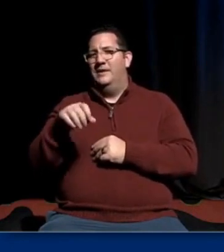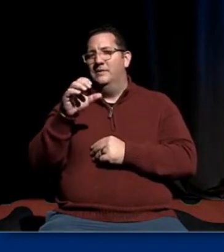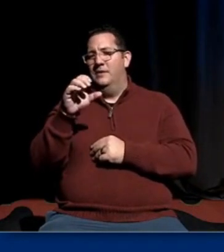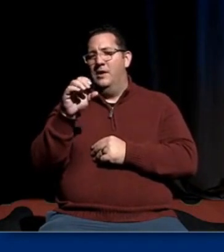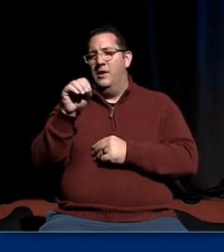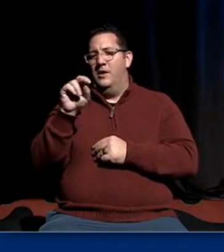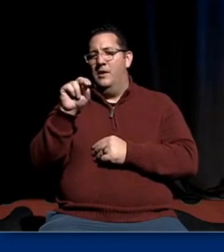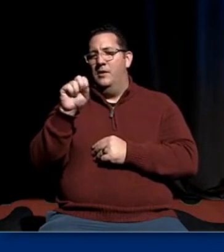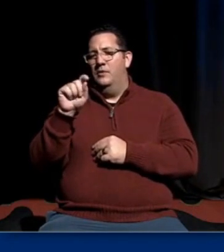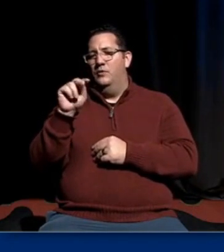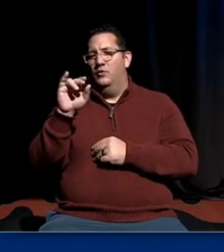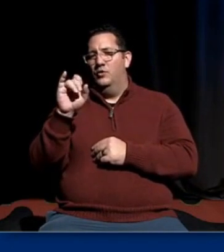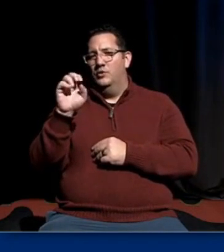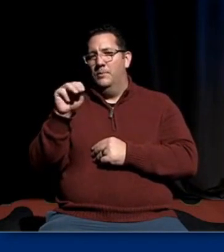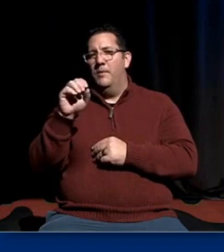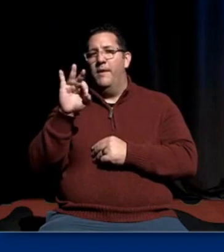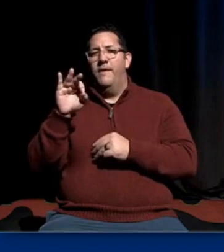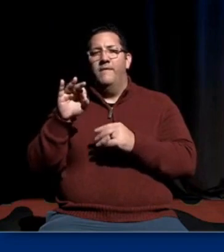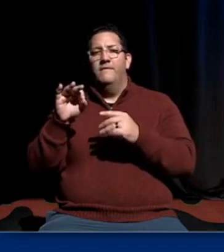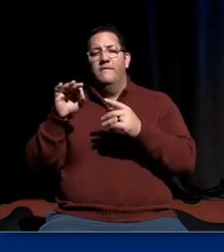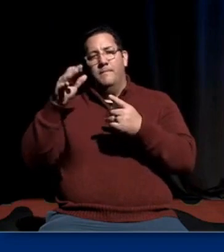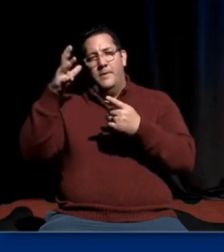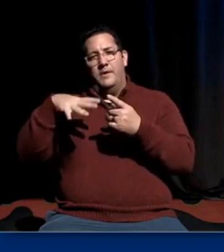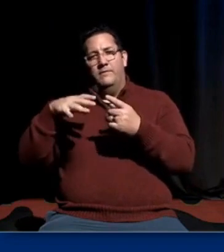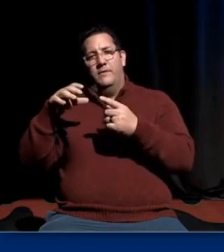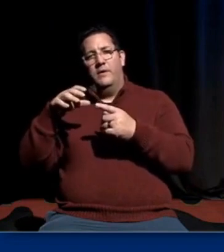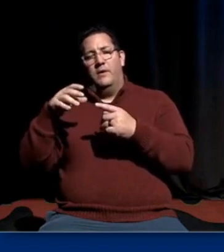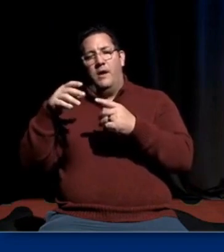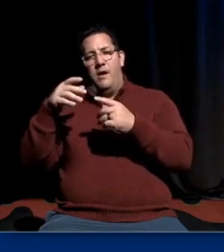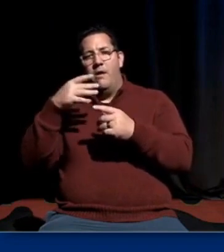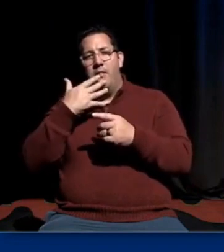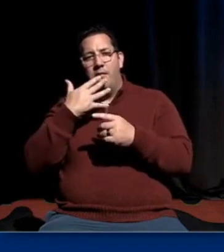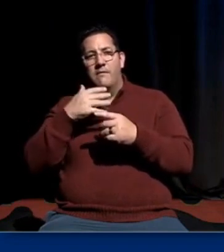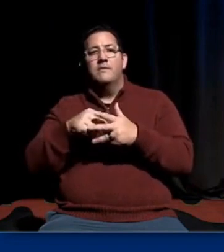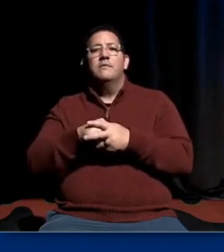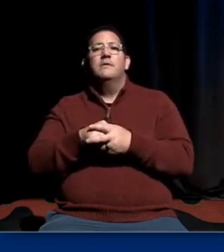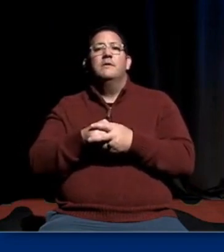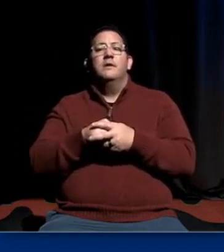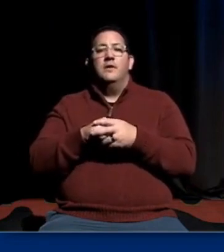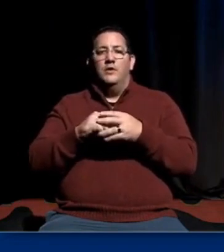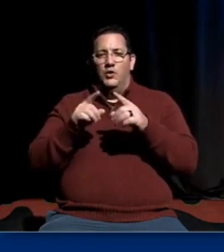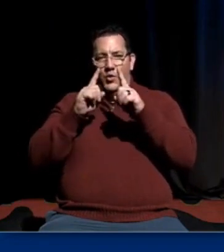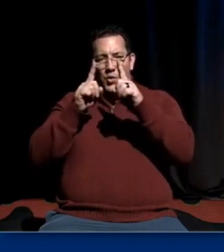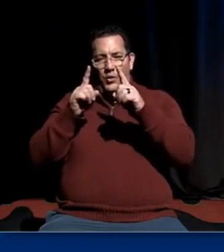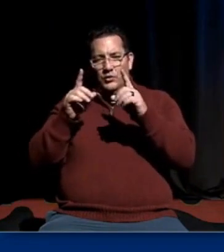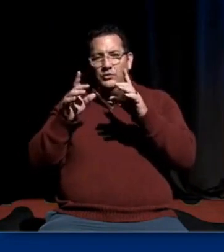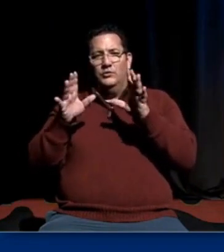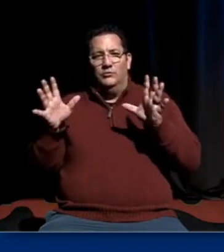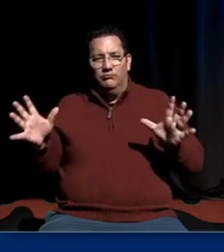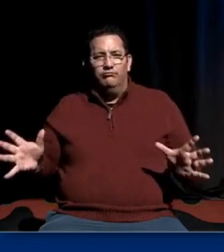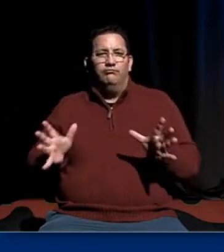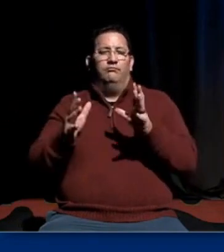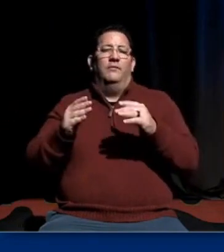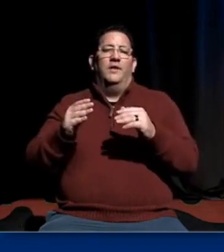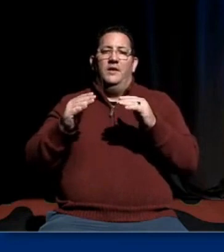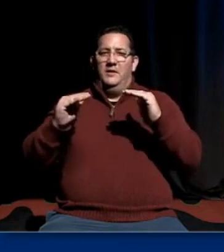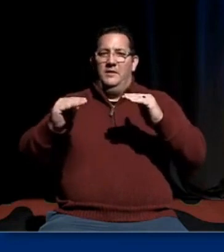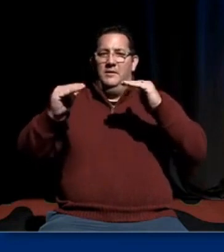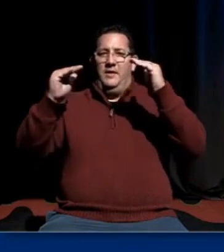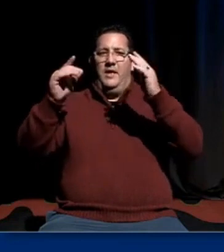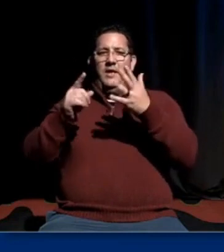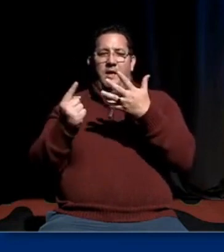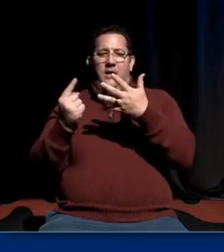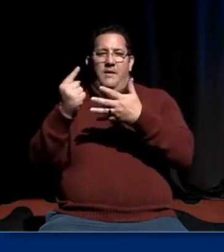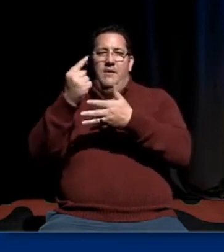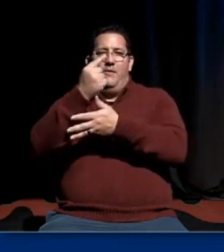Students of Color, a statewide learning community focused on advancing equitable education outcomes for boys and young men of